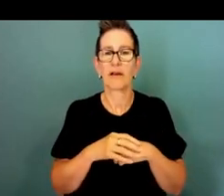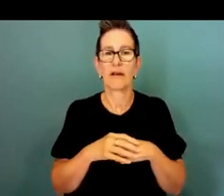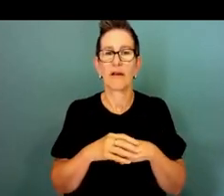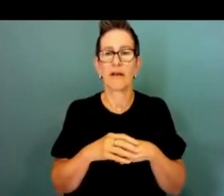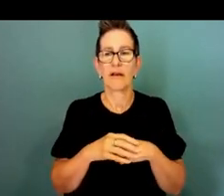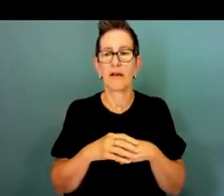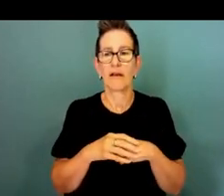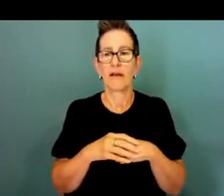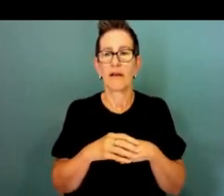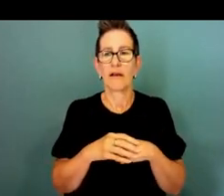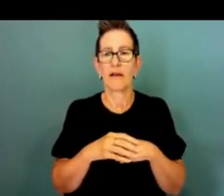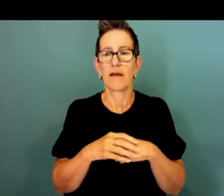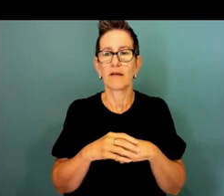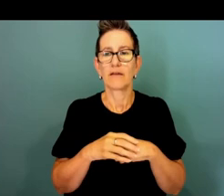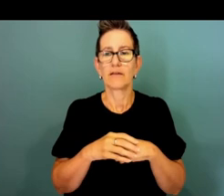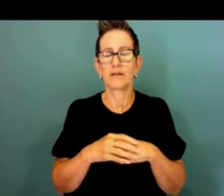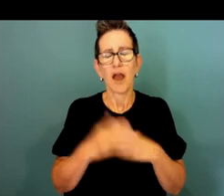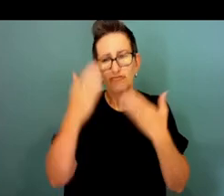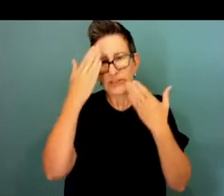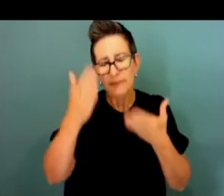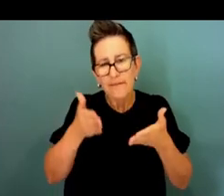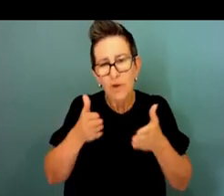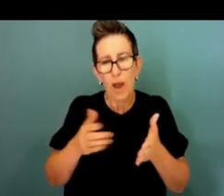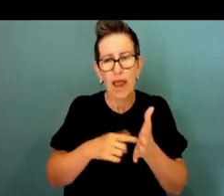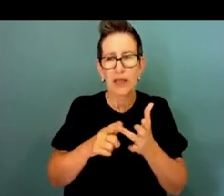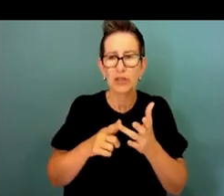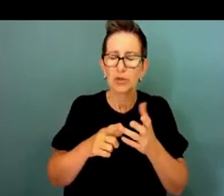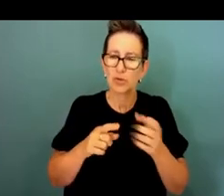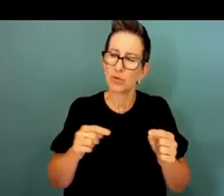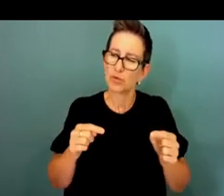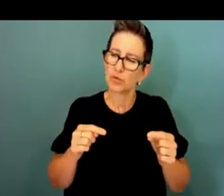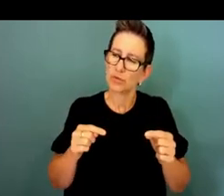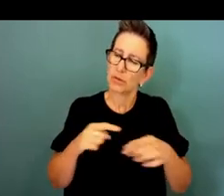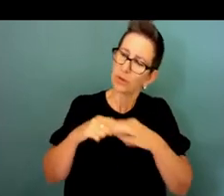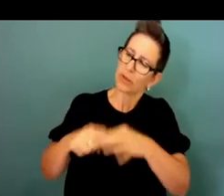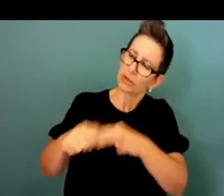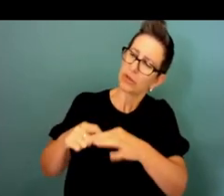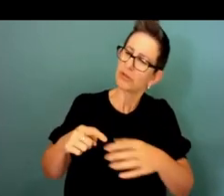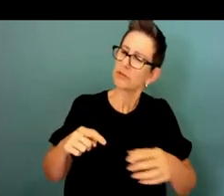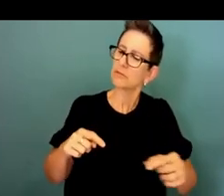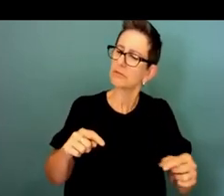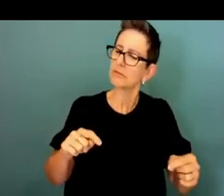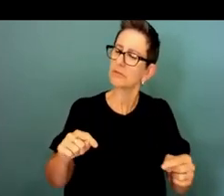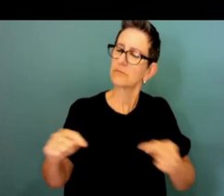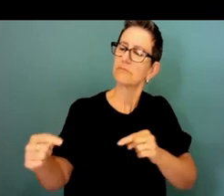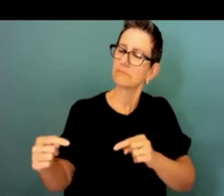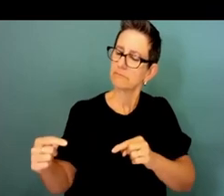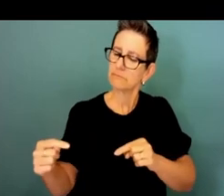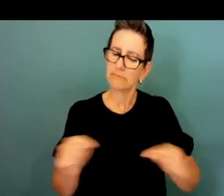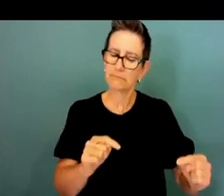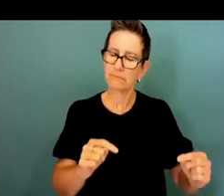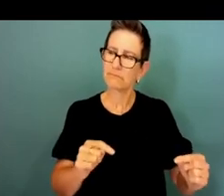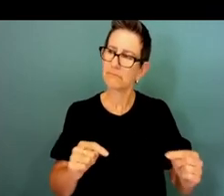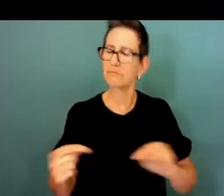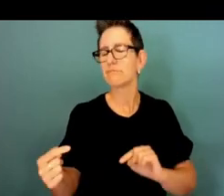ability to respectfully challenge and contest but the expectation that you will have your ideas challenged and